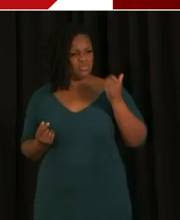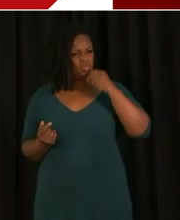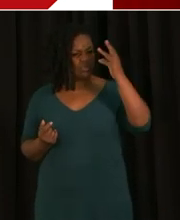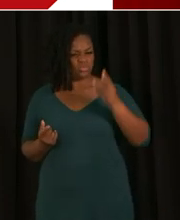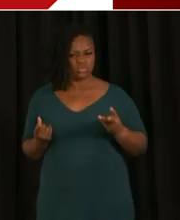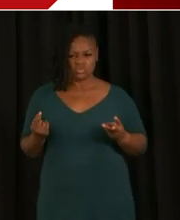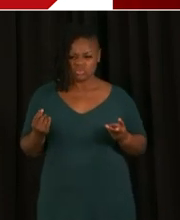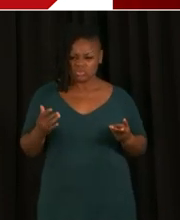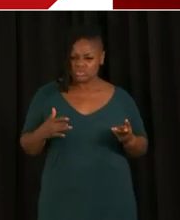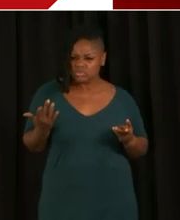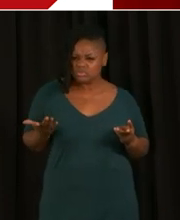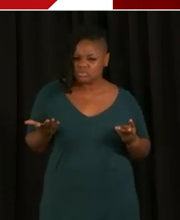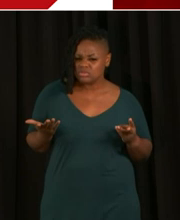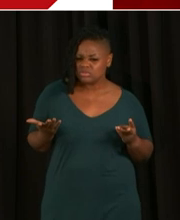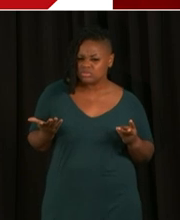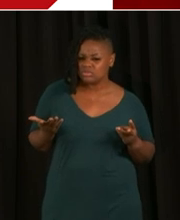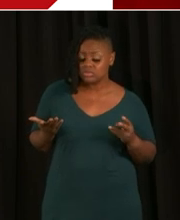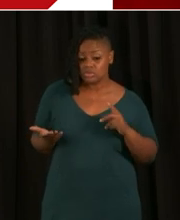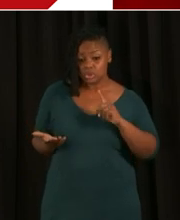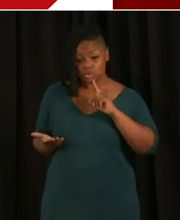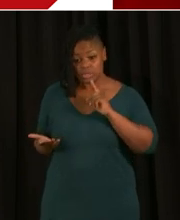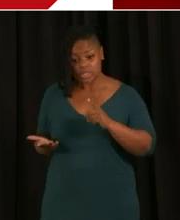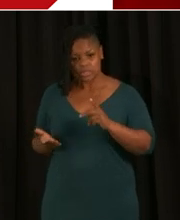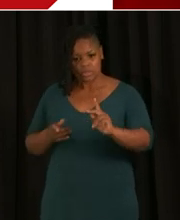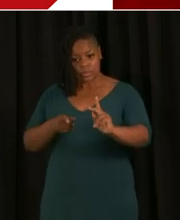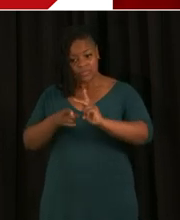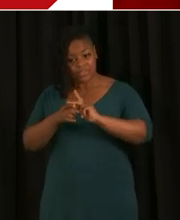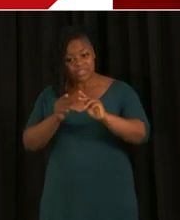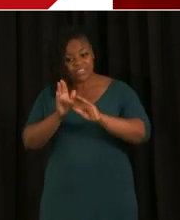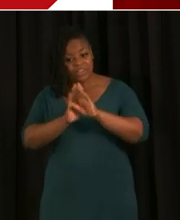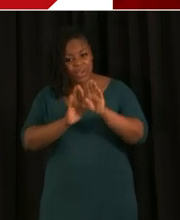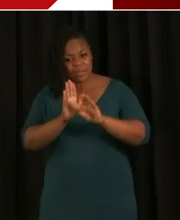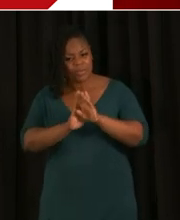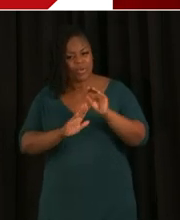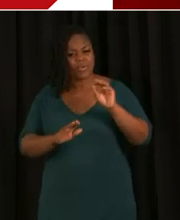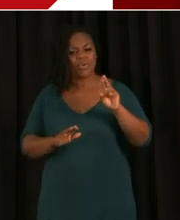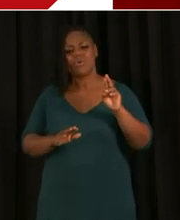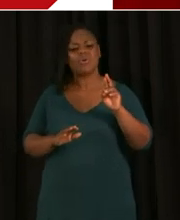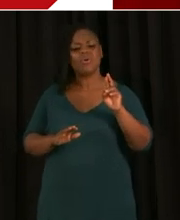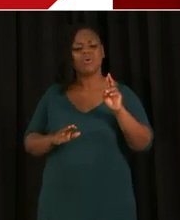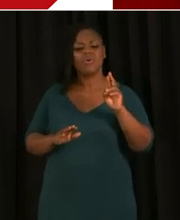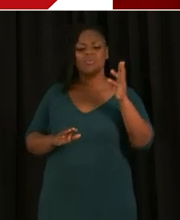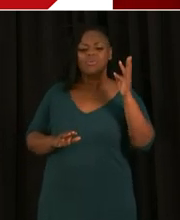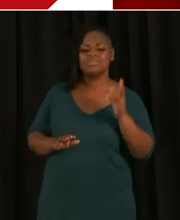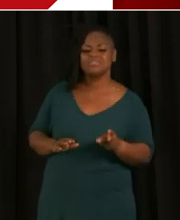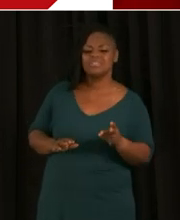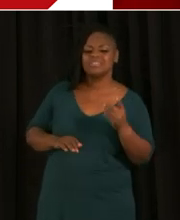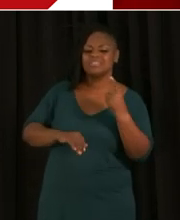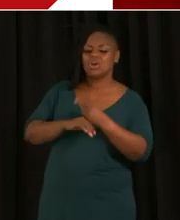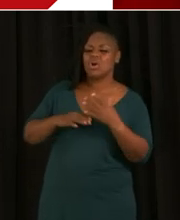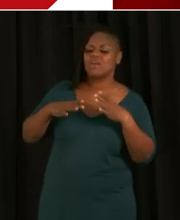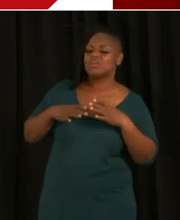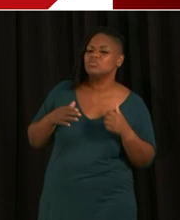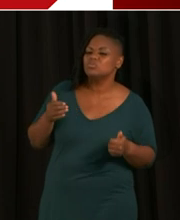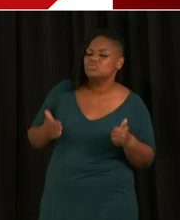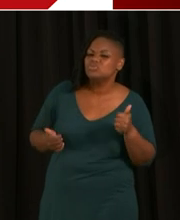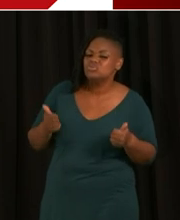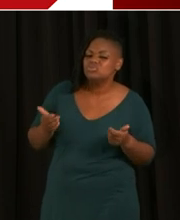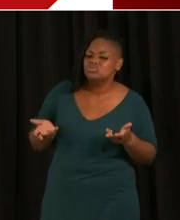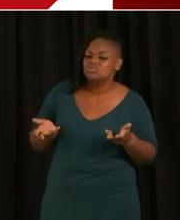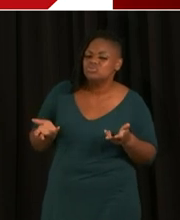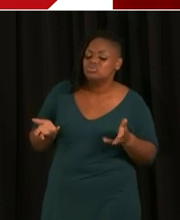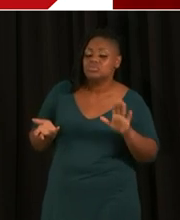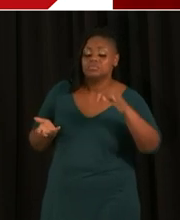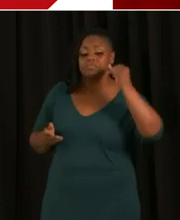they truly getting professional development or are they getting a day off every Wednesday? If they're getting professional development, why are we